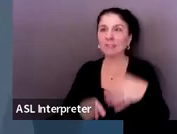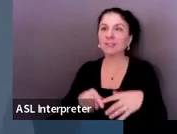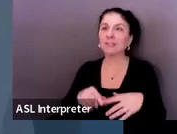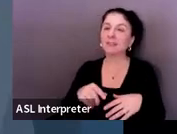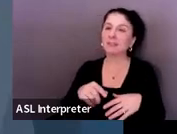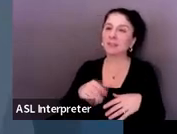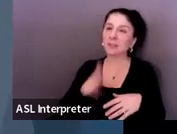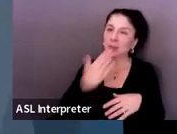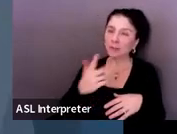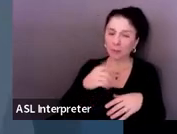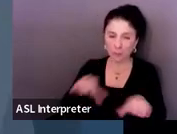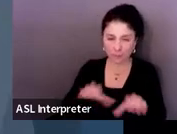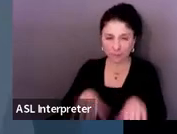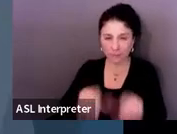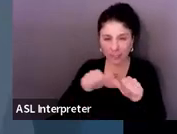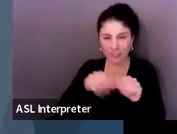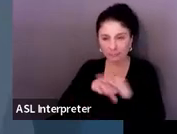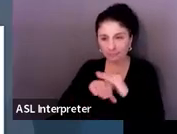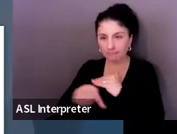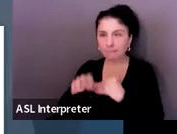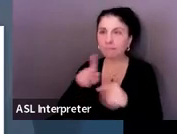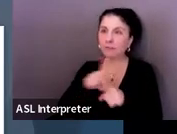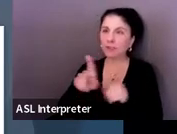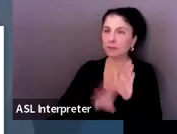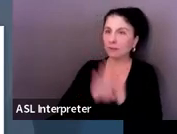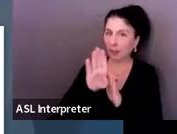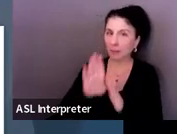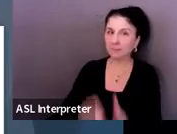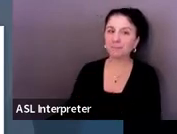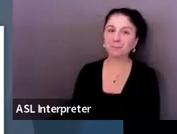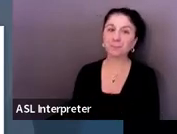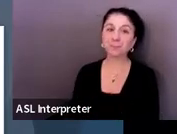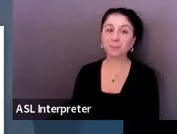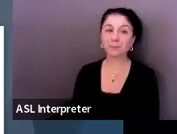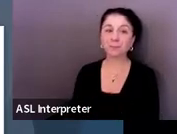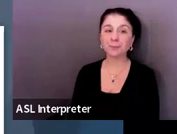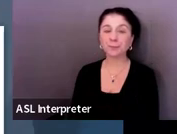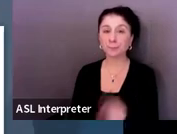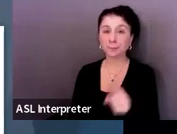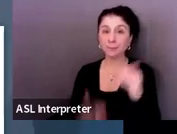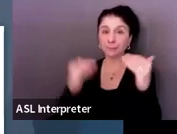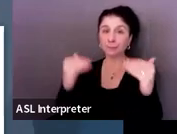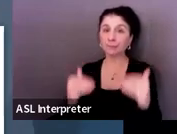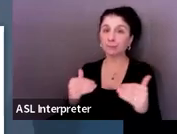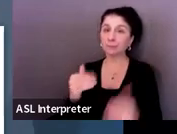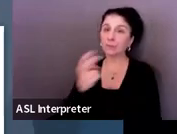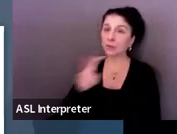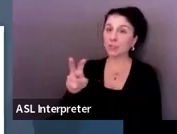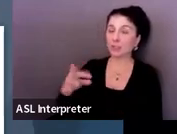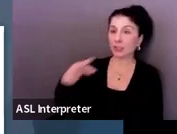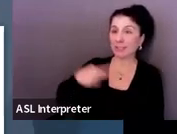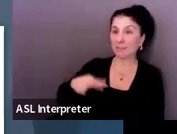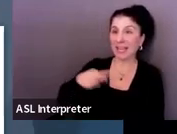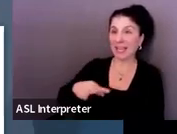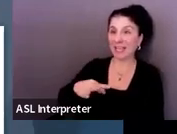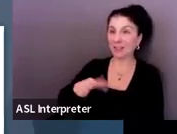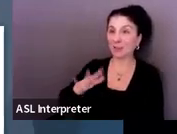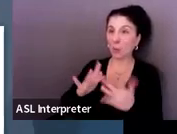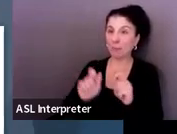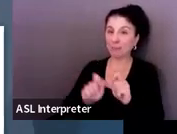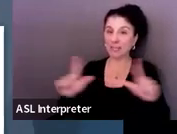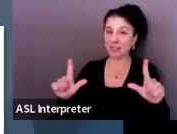that you can access at any time. Then a link to the transition main website,